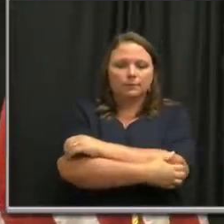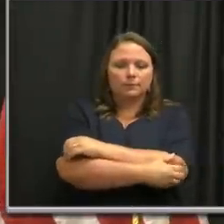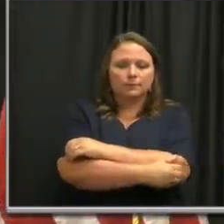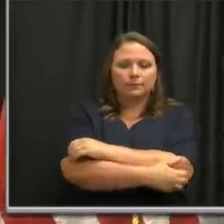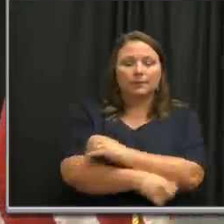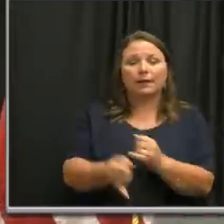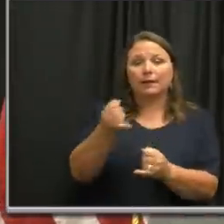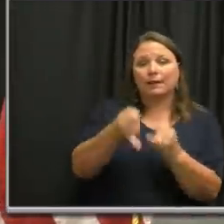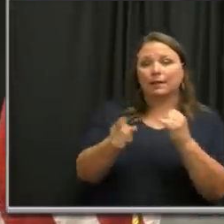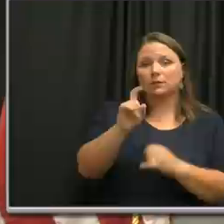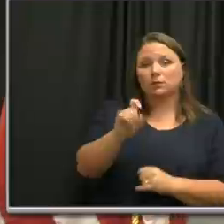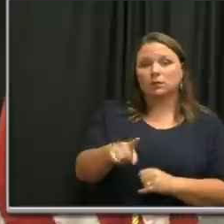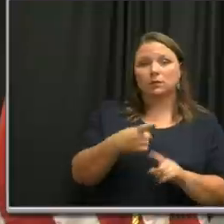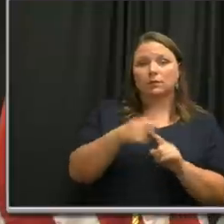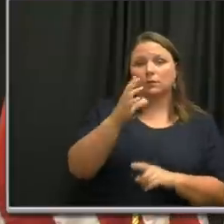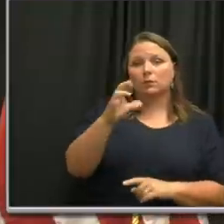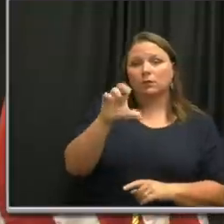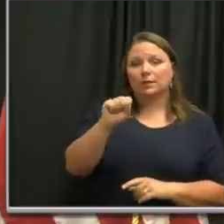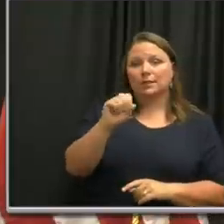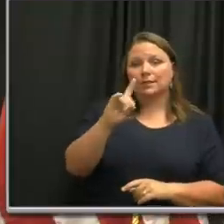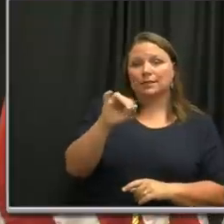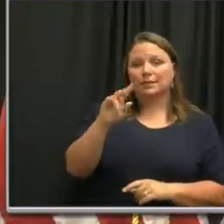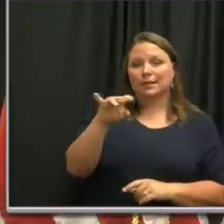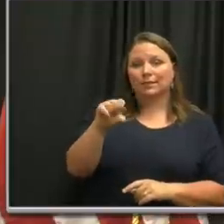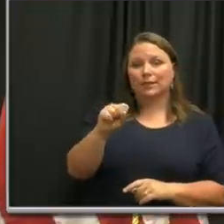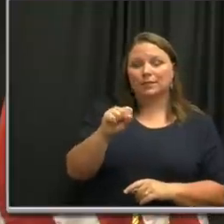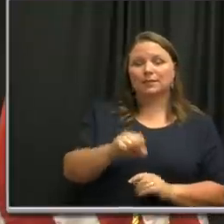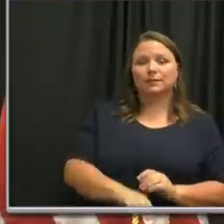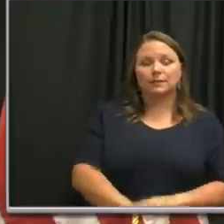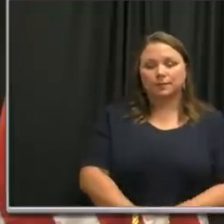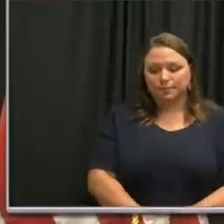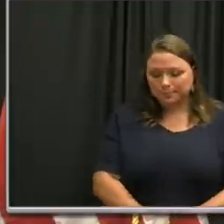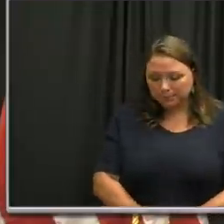Our final question today is from Chris Davis at News Channel 5. Chris.